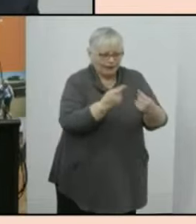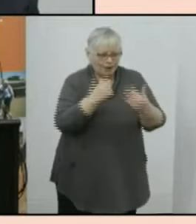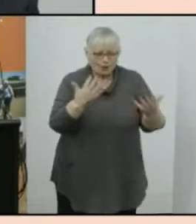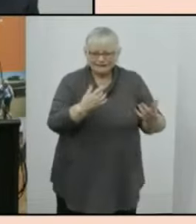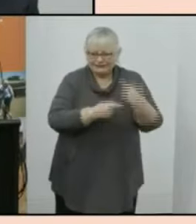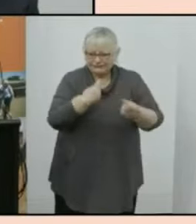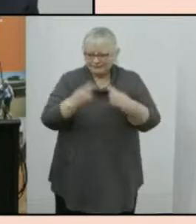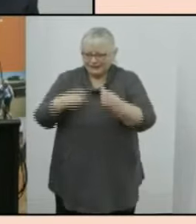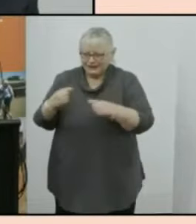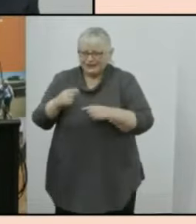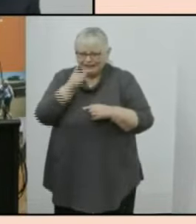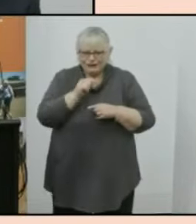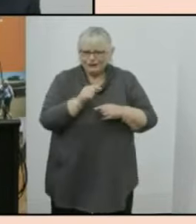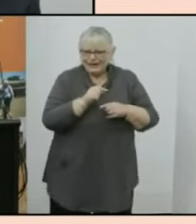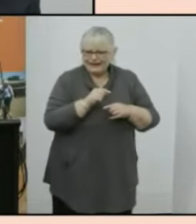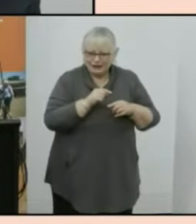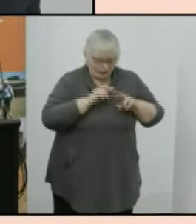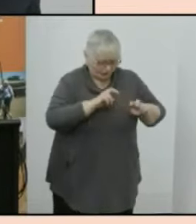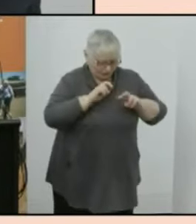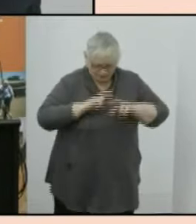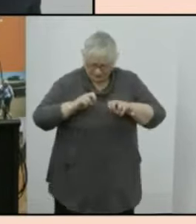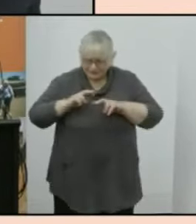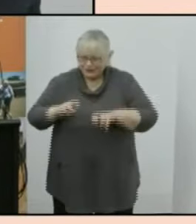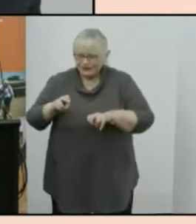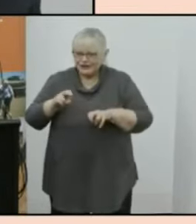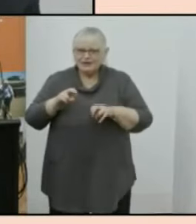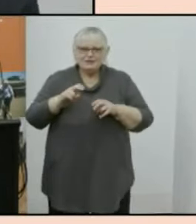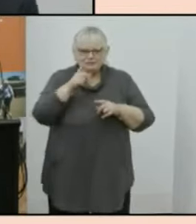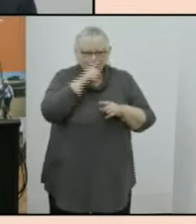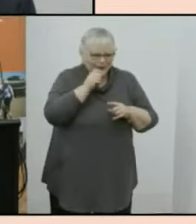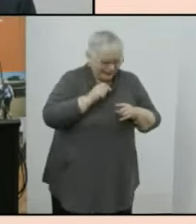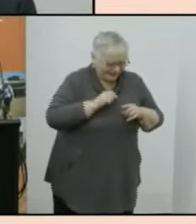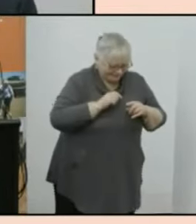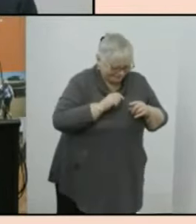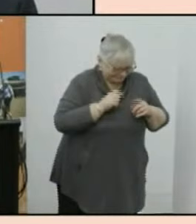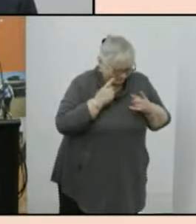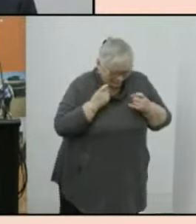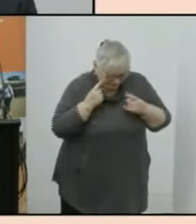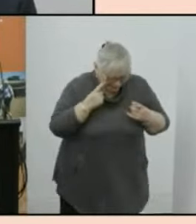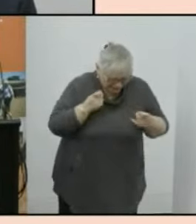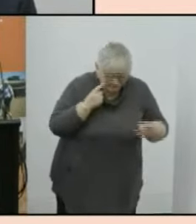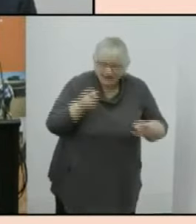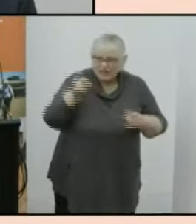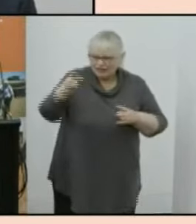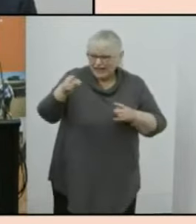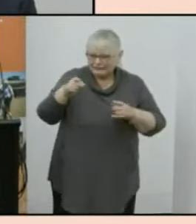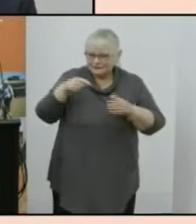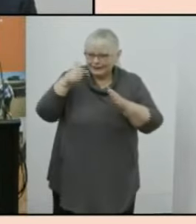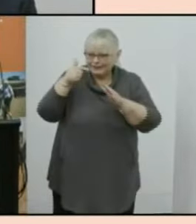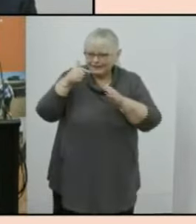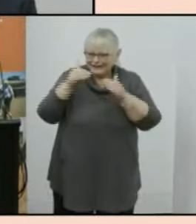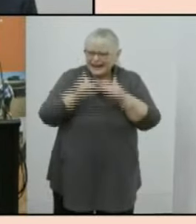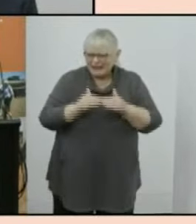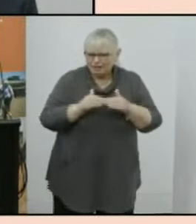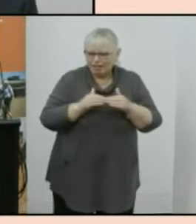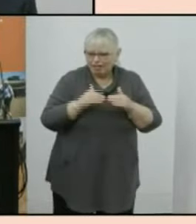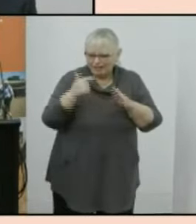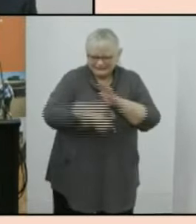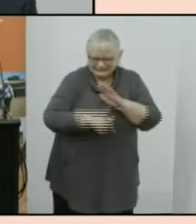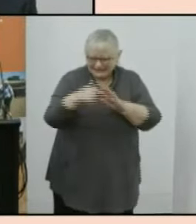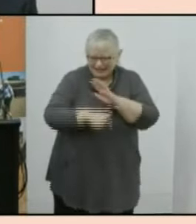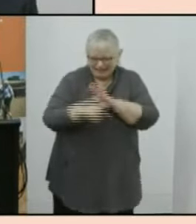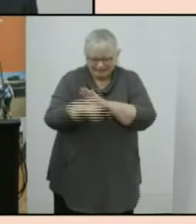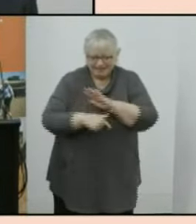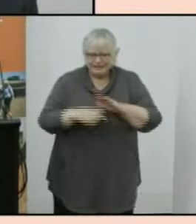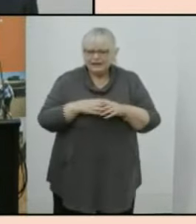you have the opportunity for the researchers to pour over it and and and find out those sort of levels of detail there's quite a lot of interesting